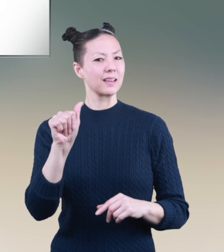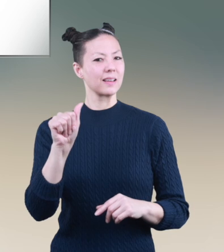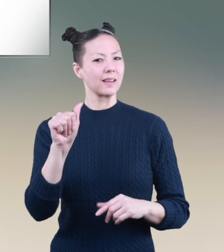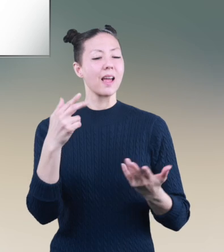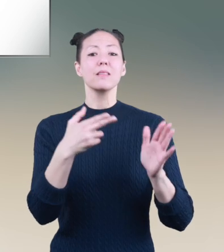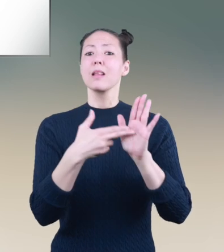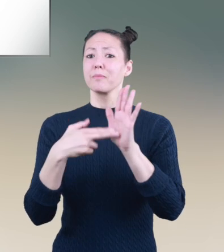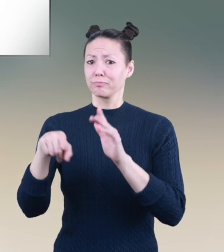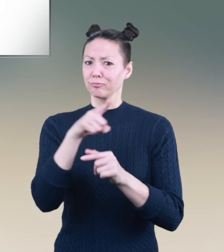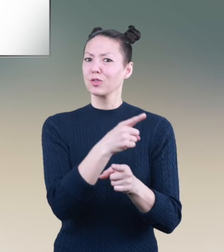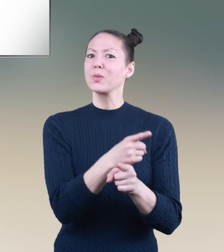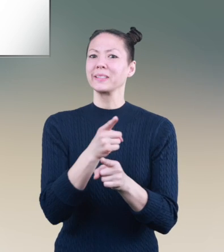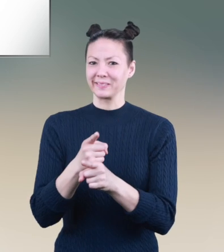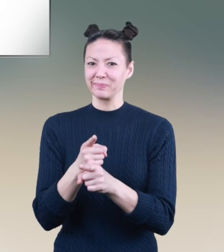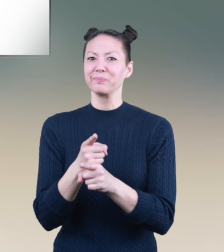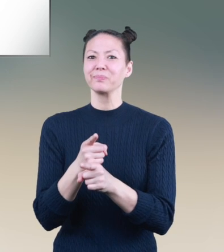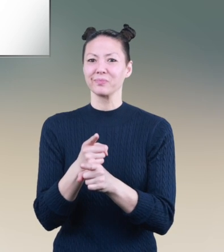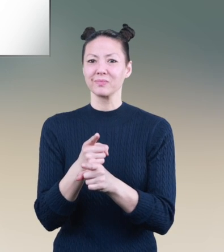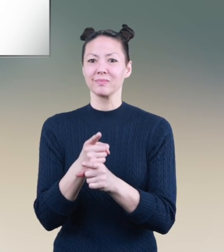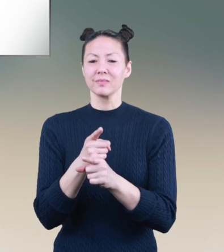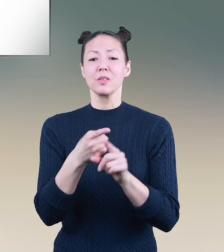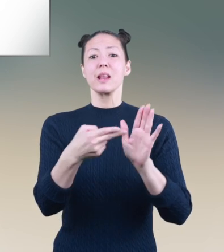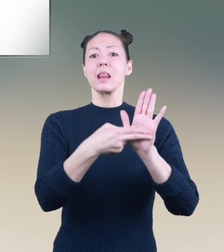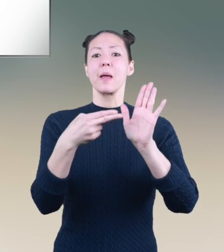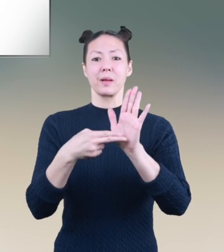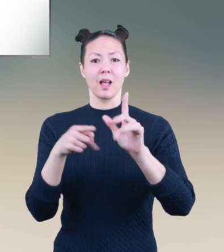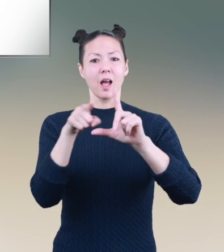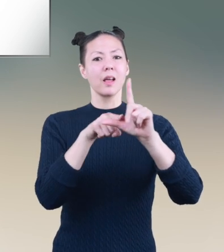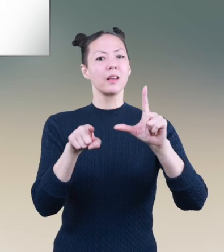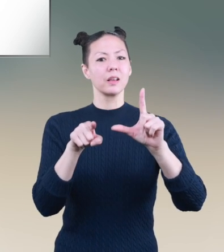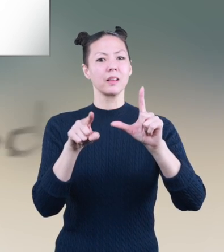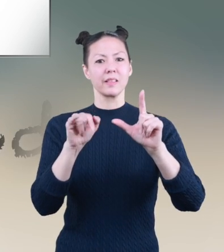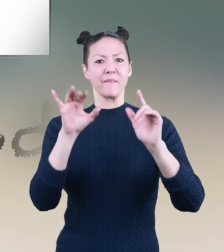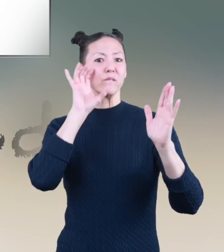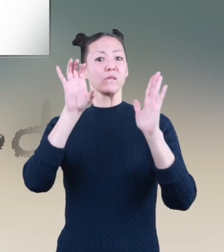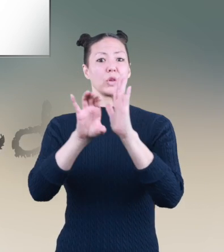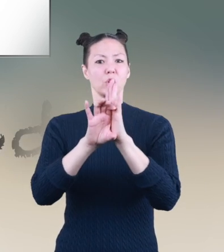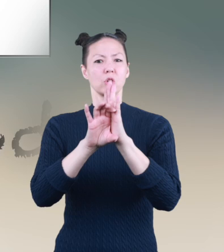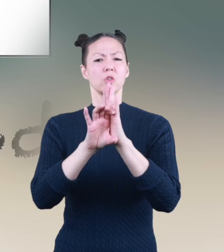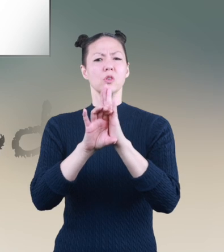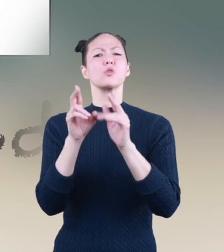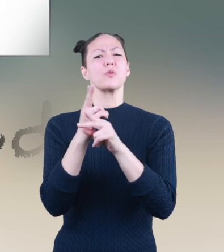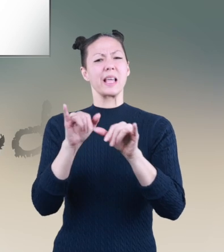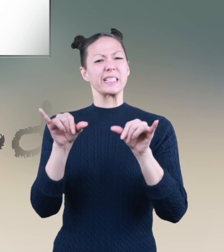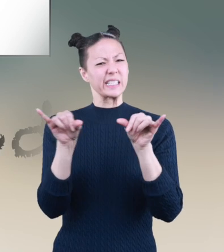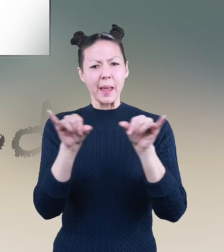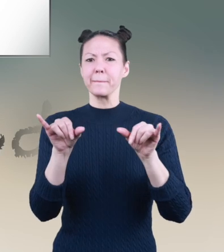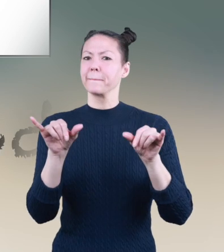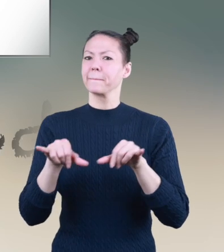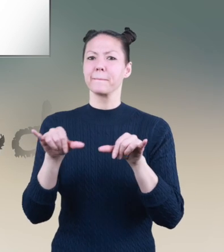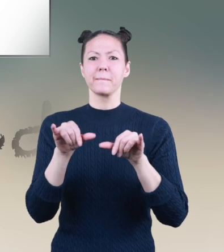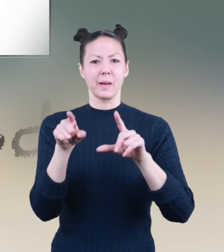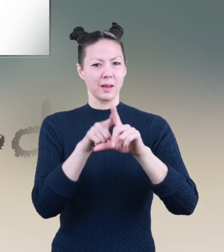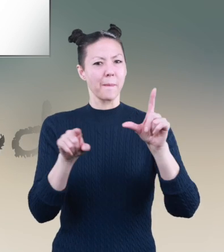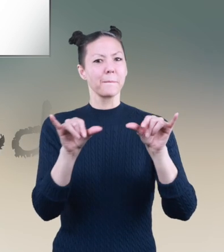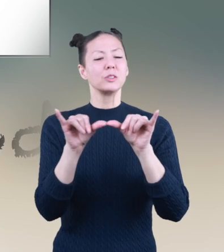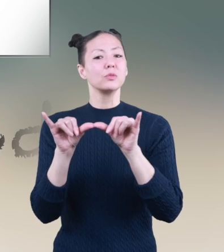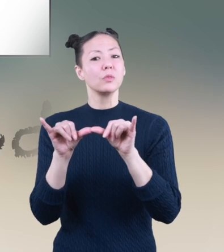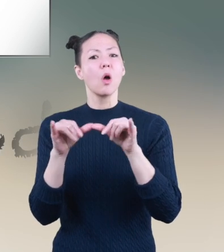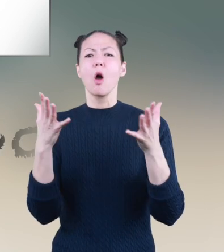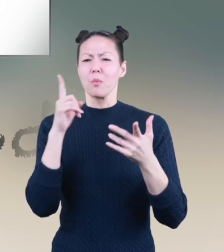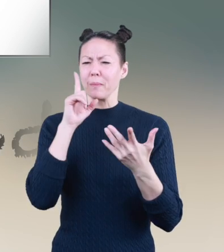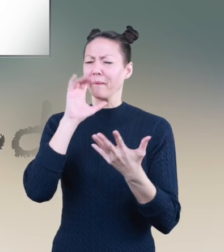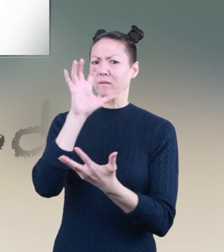All labels are correct. When you label angles in a figure, try to use the same method for each of the angles. Otherwise,